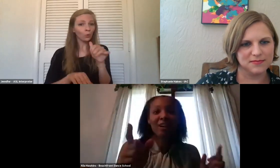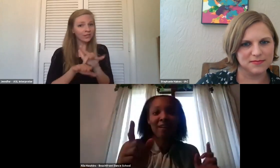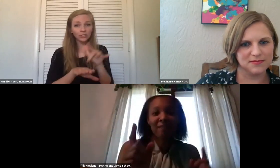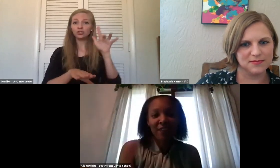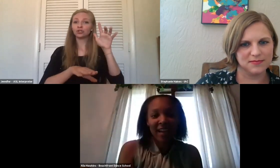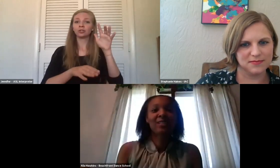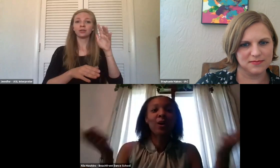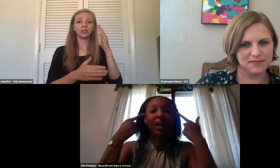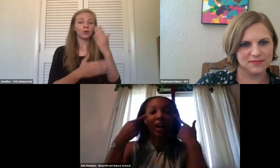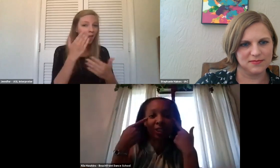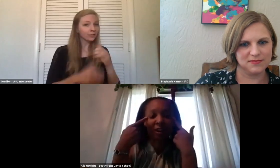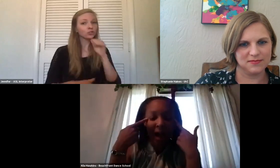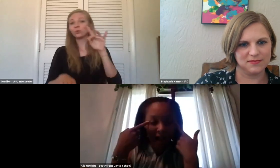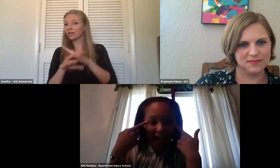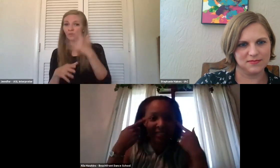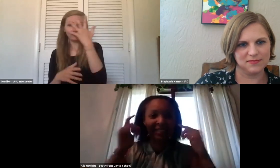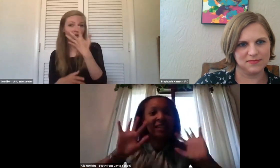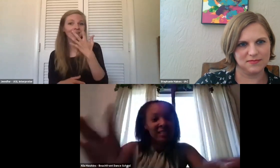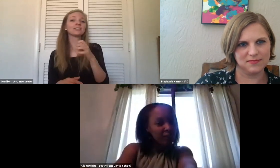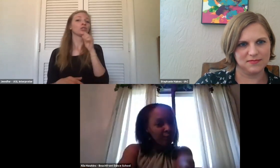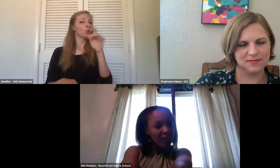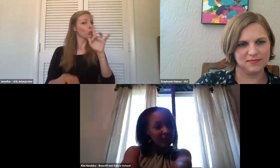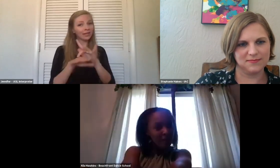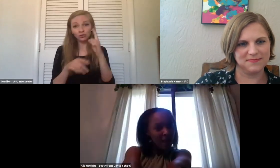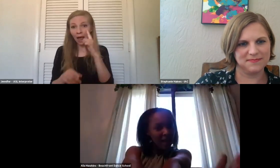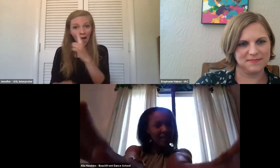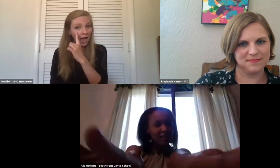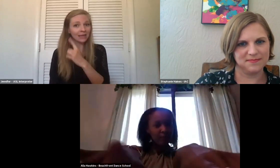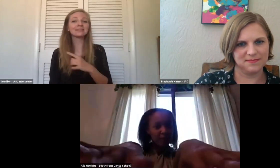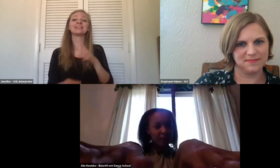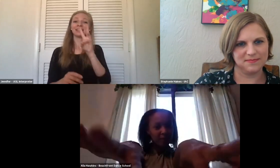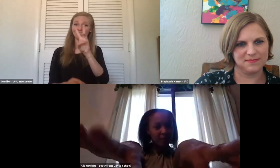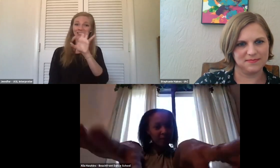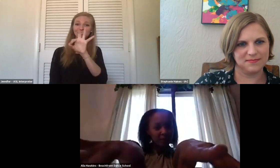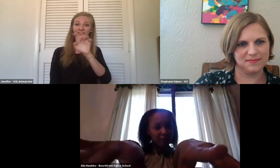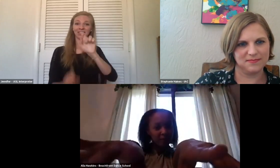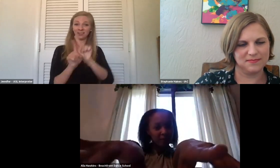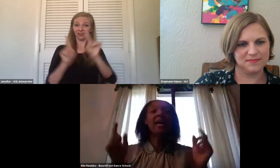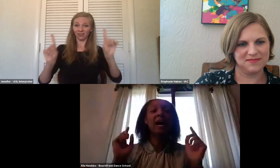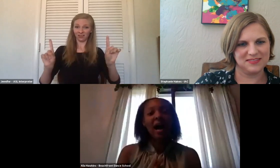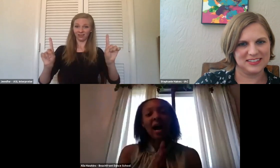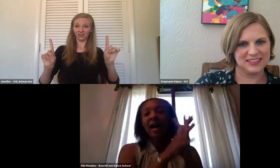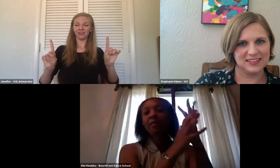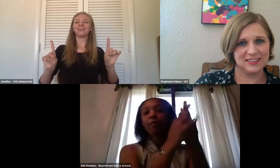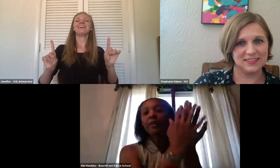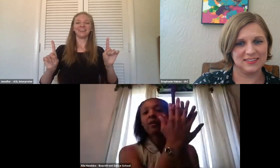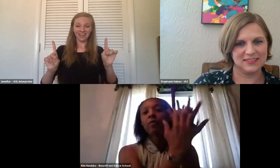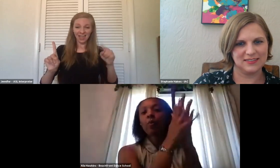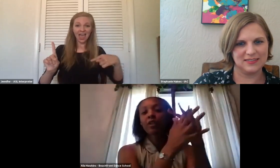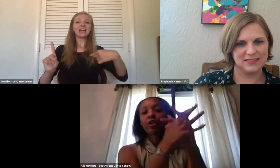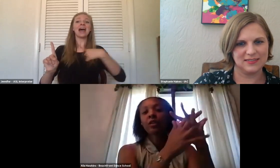touch your face. Don't touch your eyes. Six feet away. And I